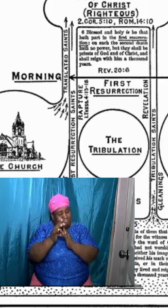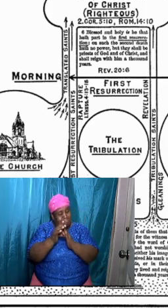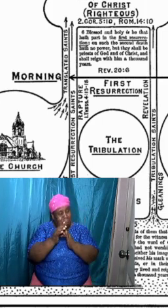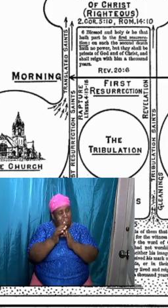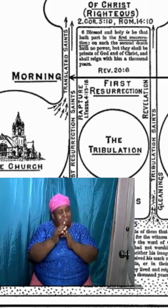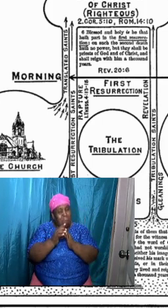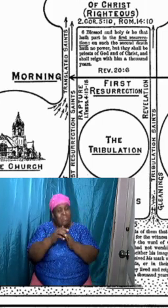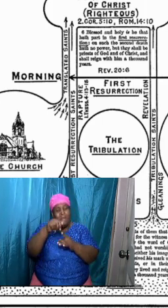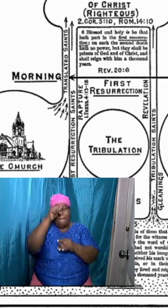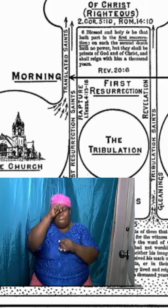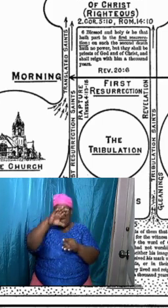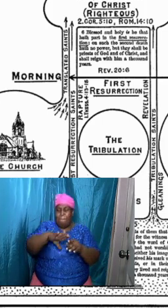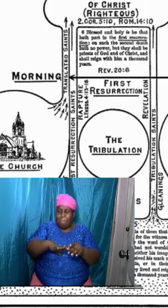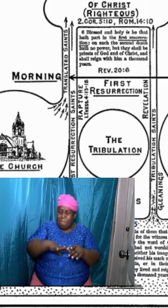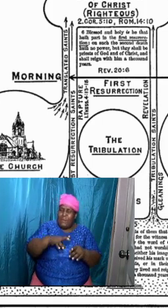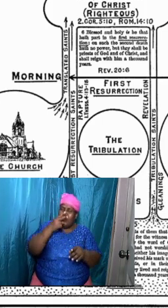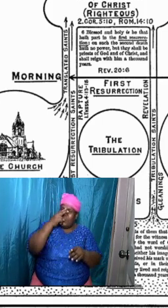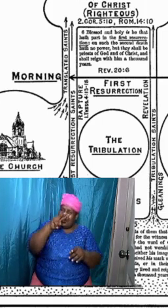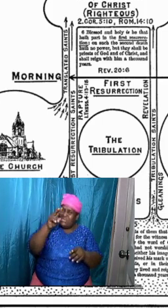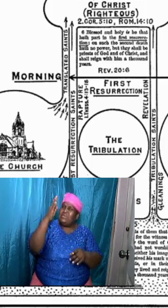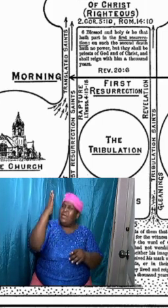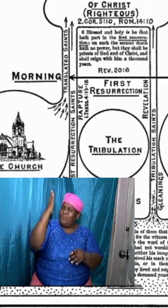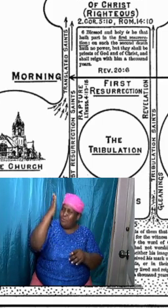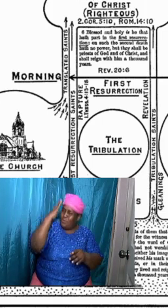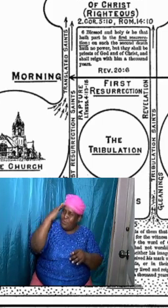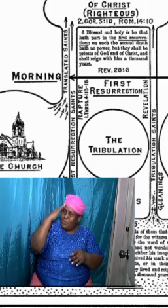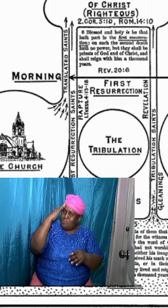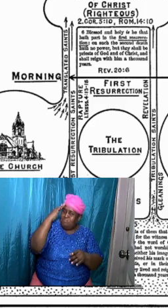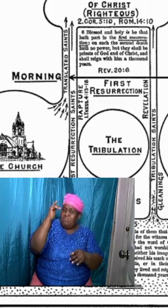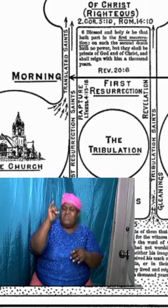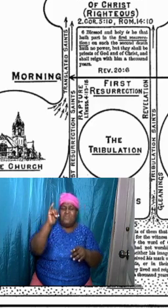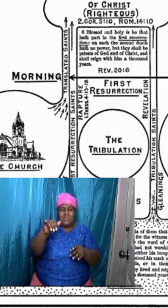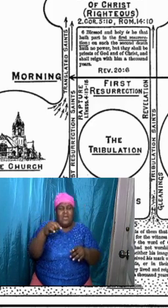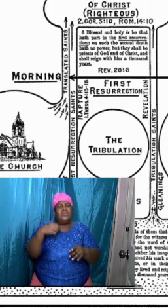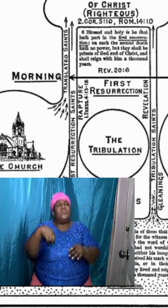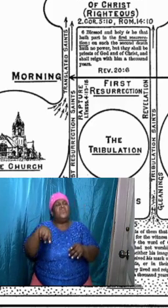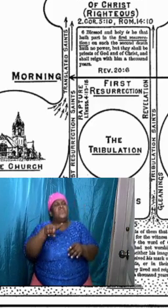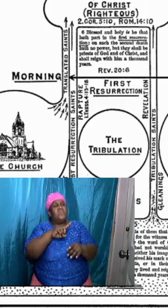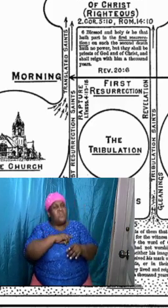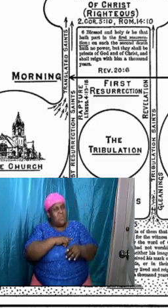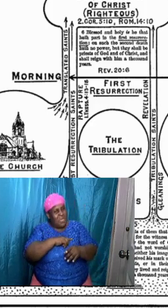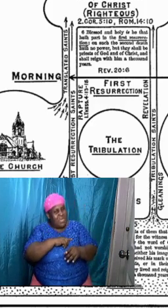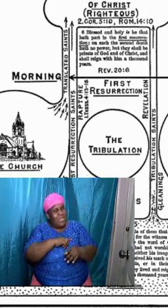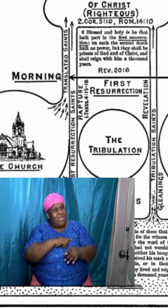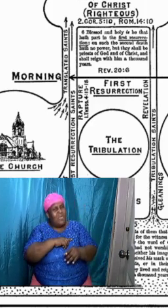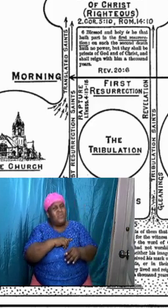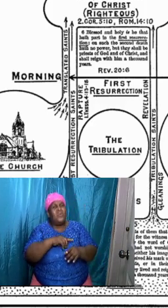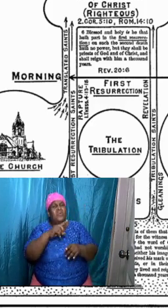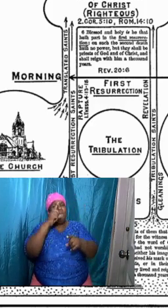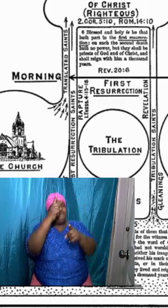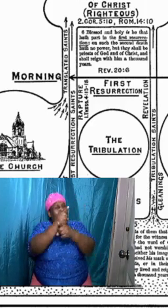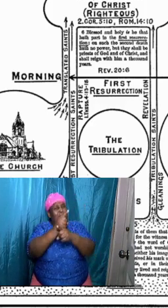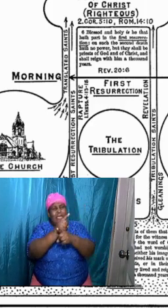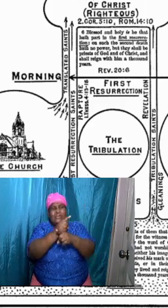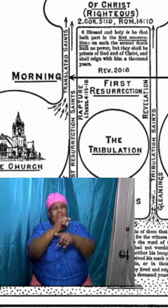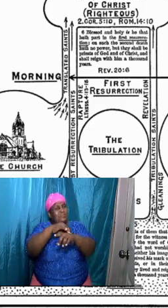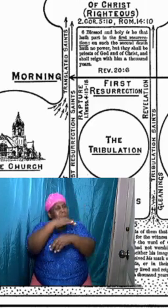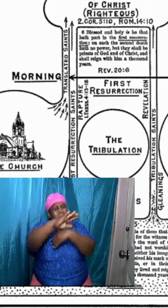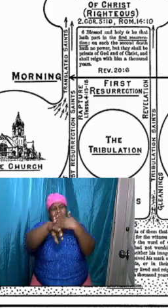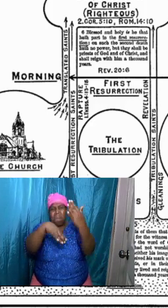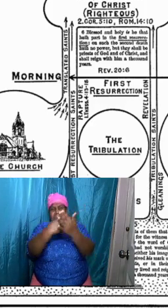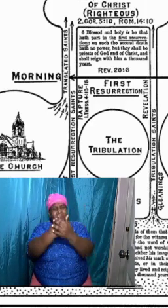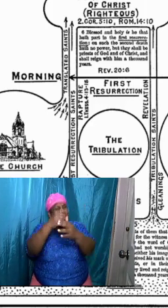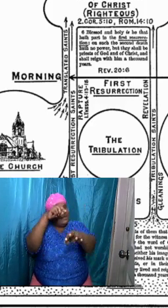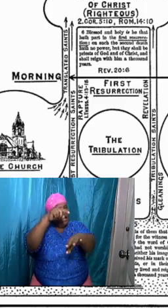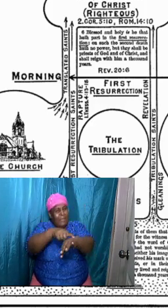men will see and know that we were right after all. But at the same